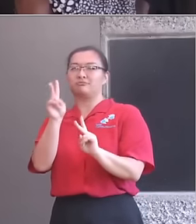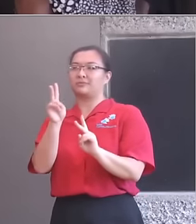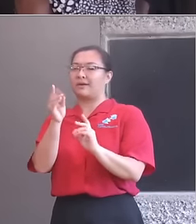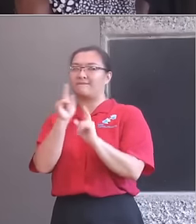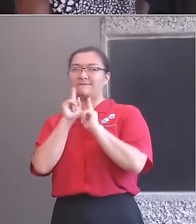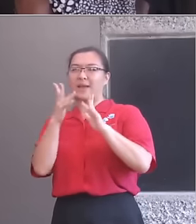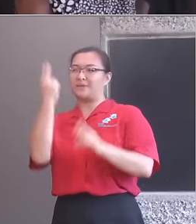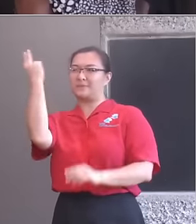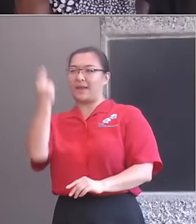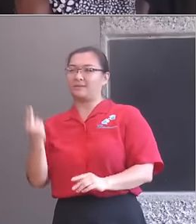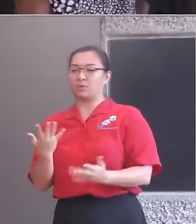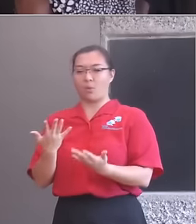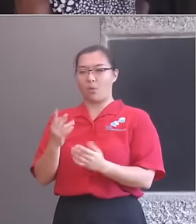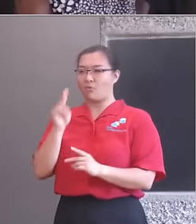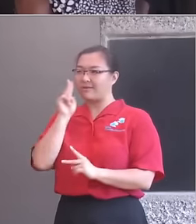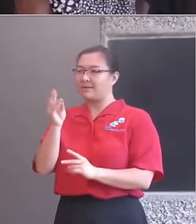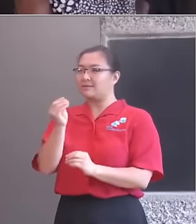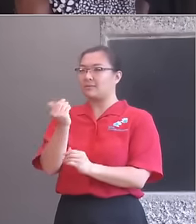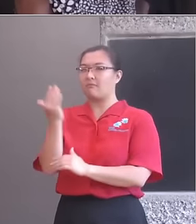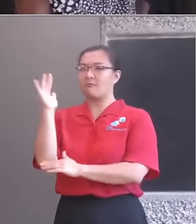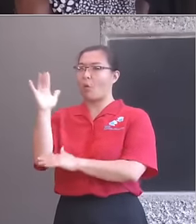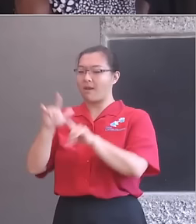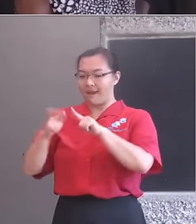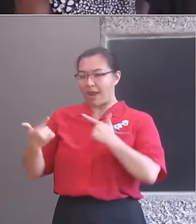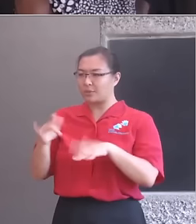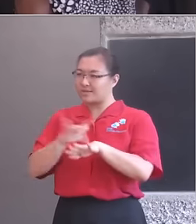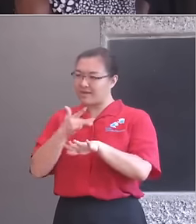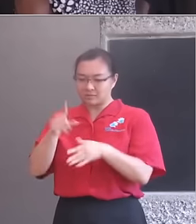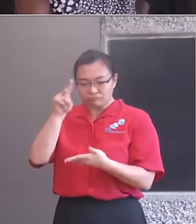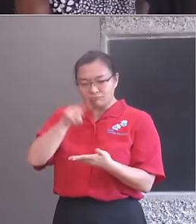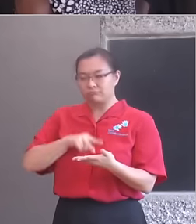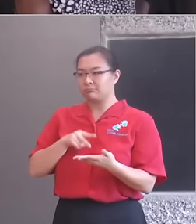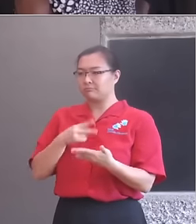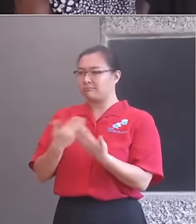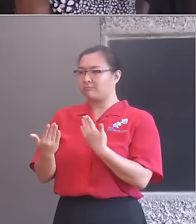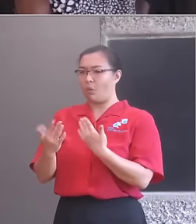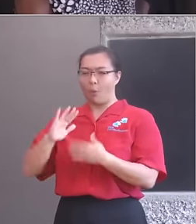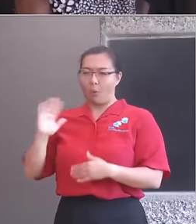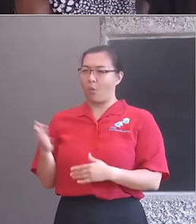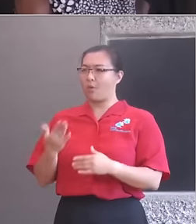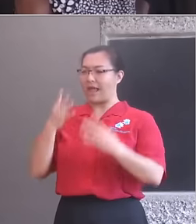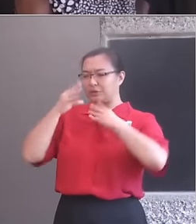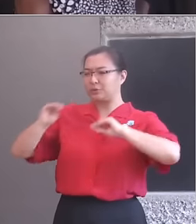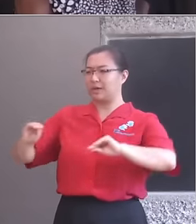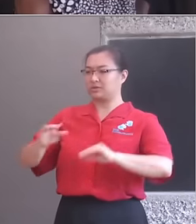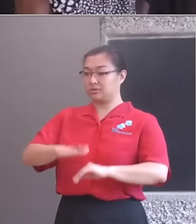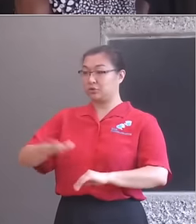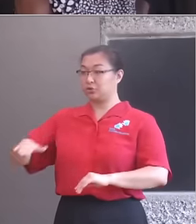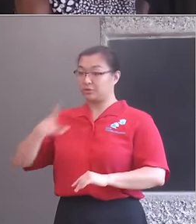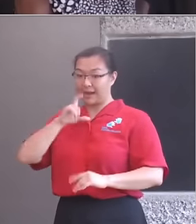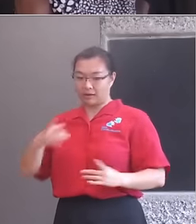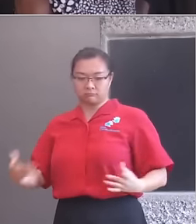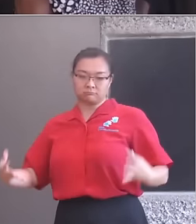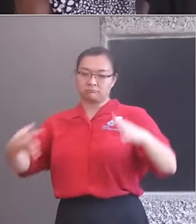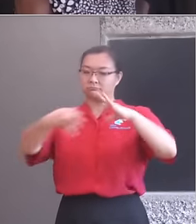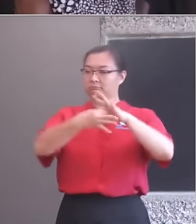Racine in the original language, both aspects of a child's education can and should co-exist within every school